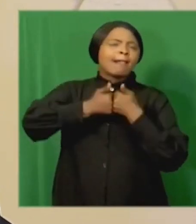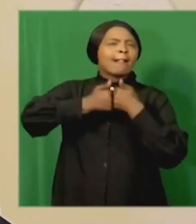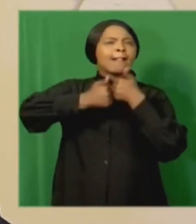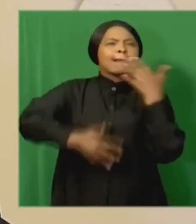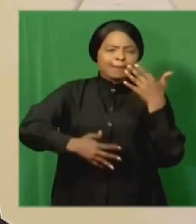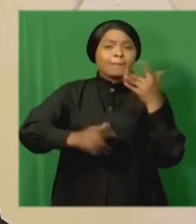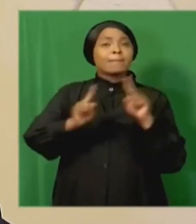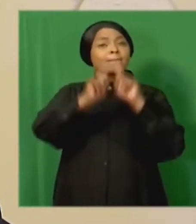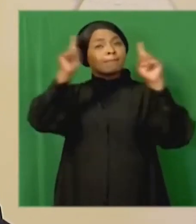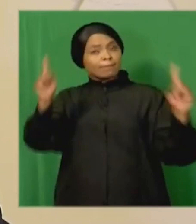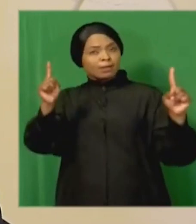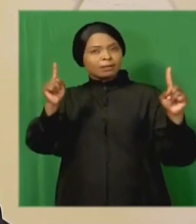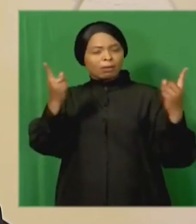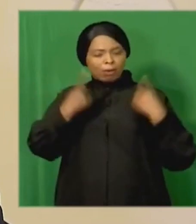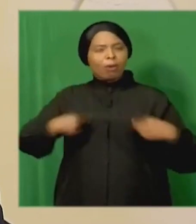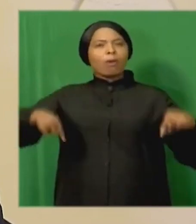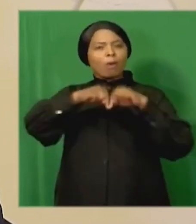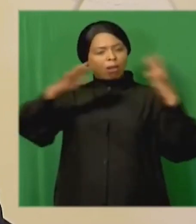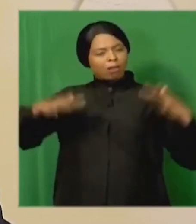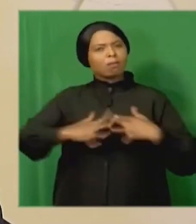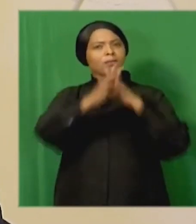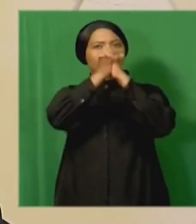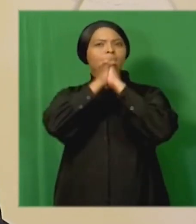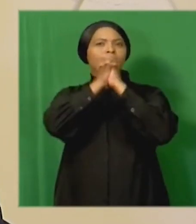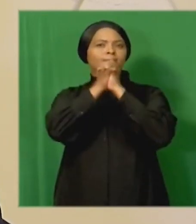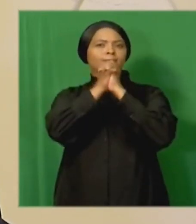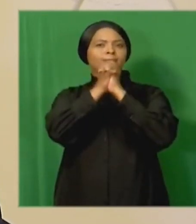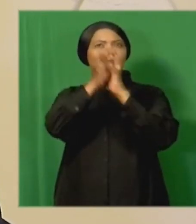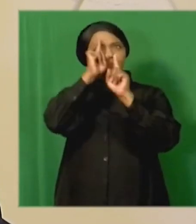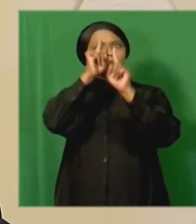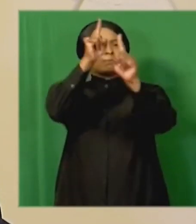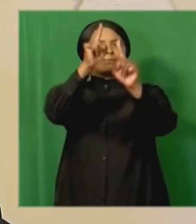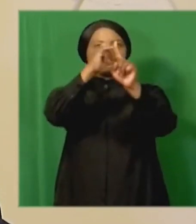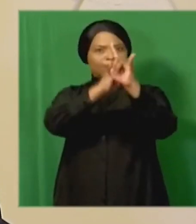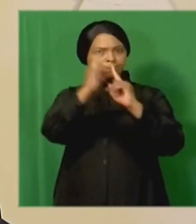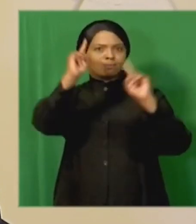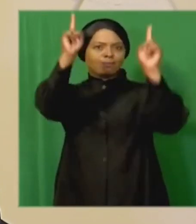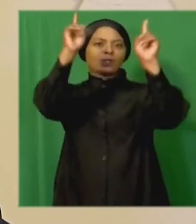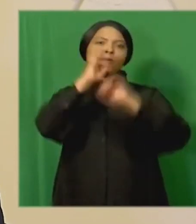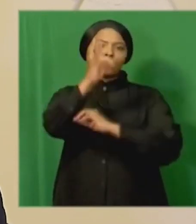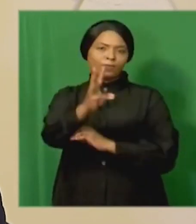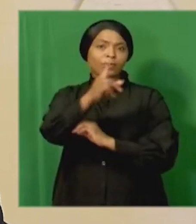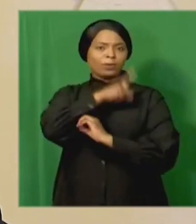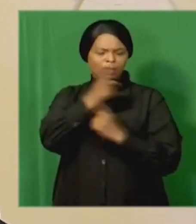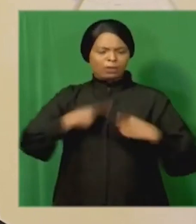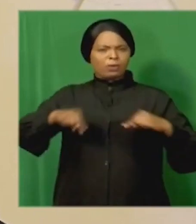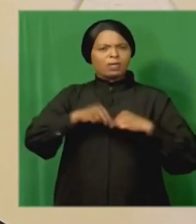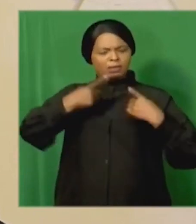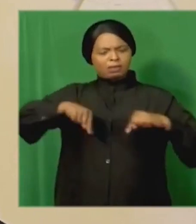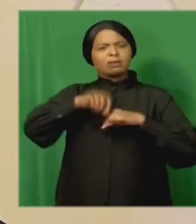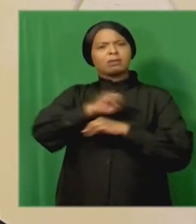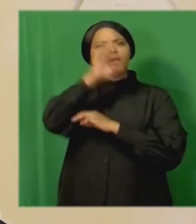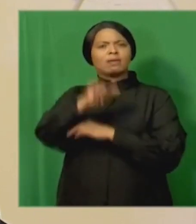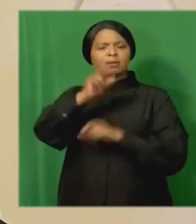we will walk this path together and we will prevail because we are South Africans